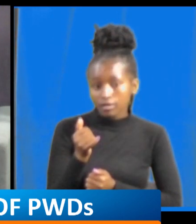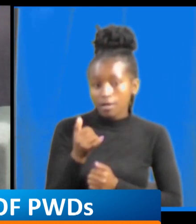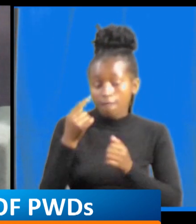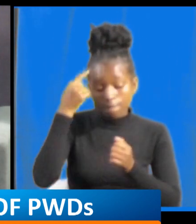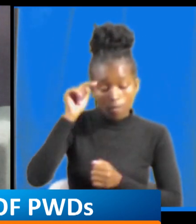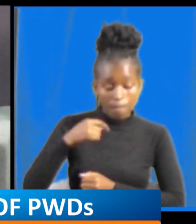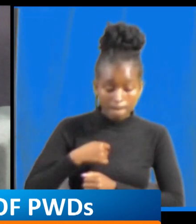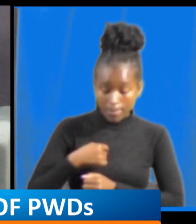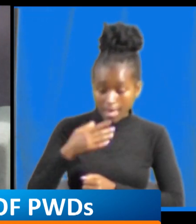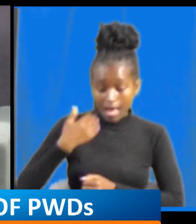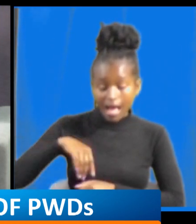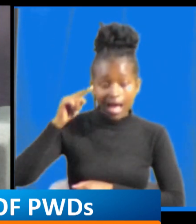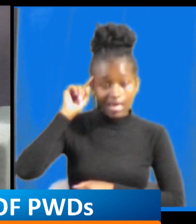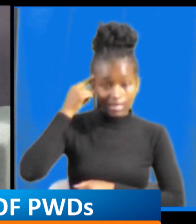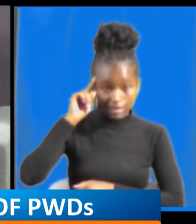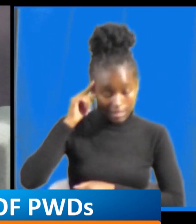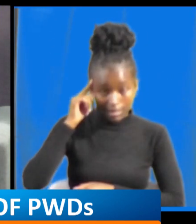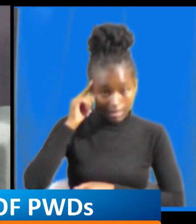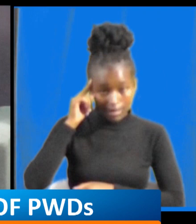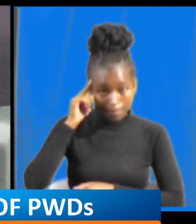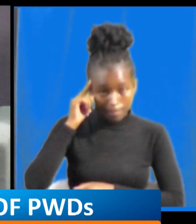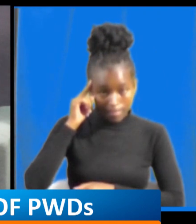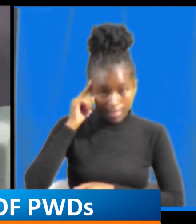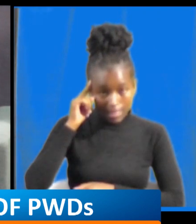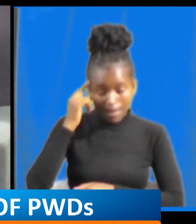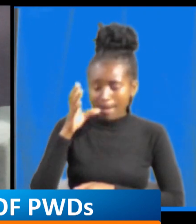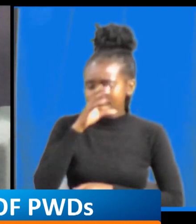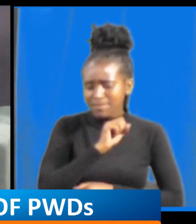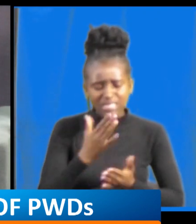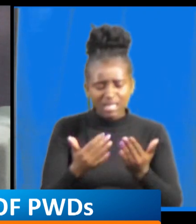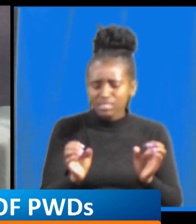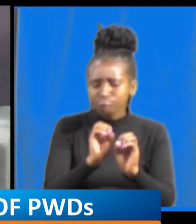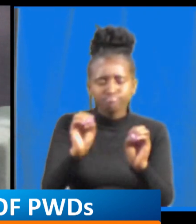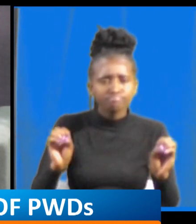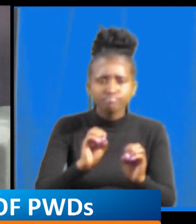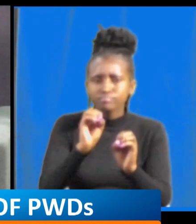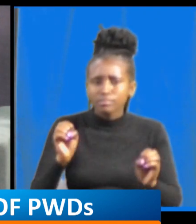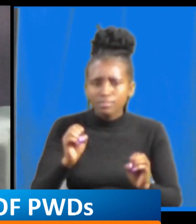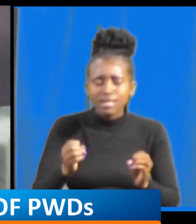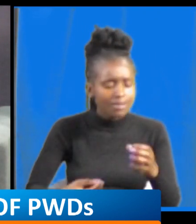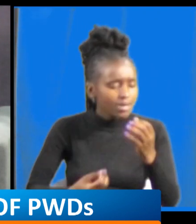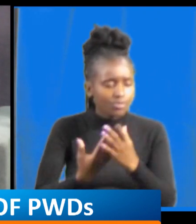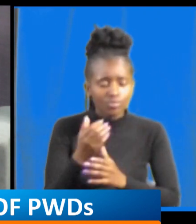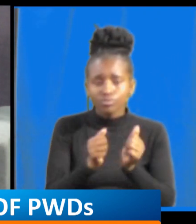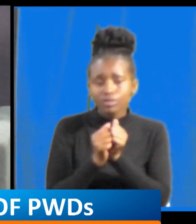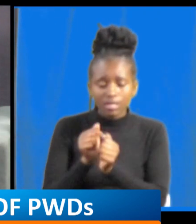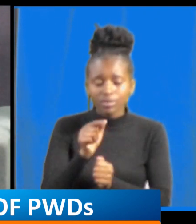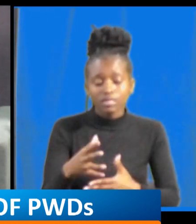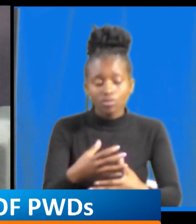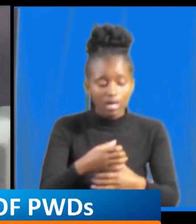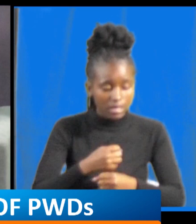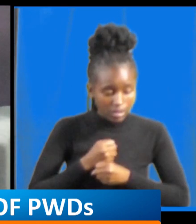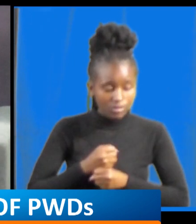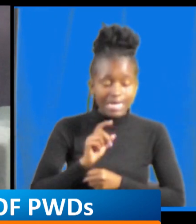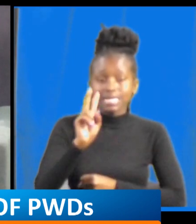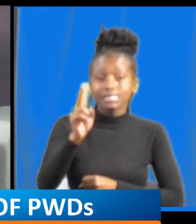there's nothing for me i have lacked in APDK if i have grown with it so it's like hey it's